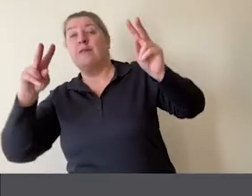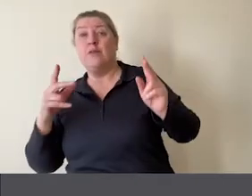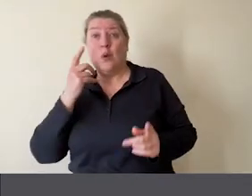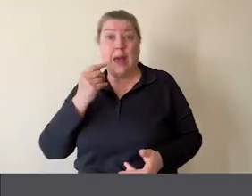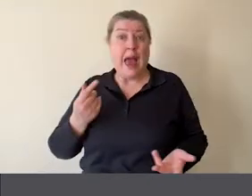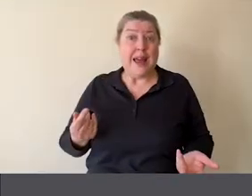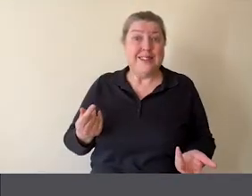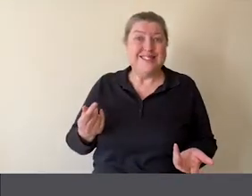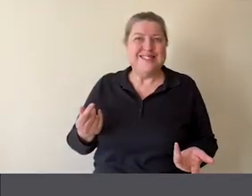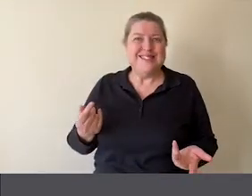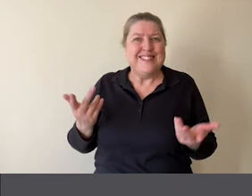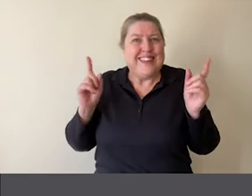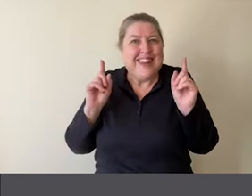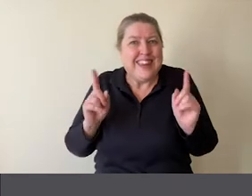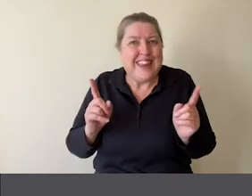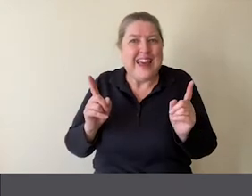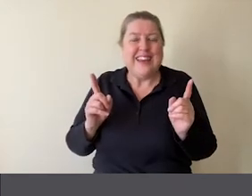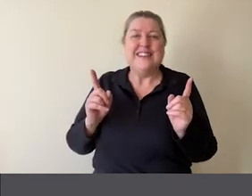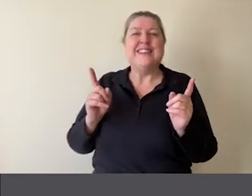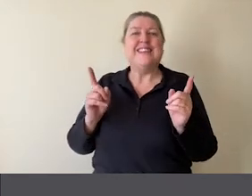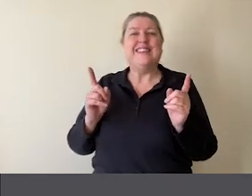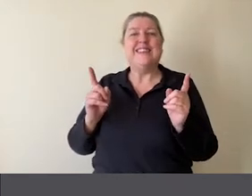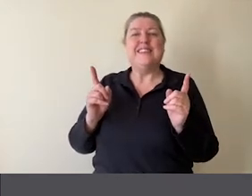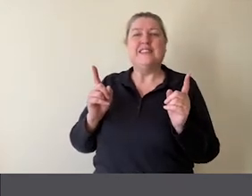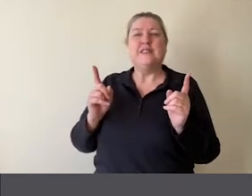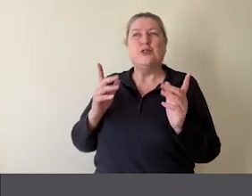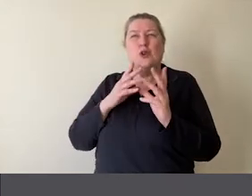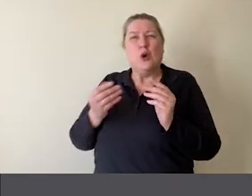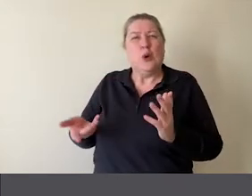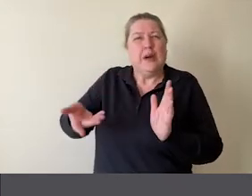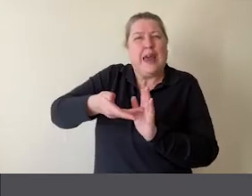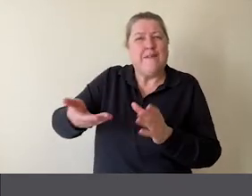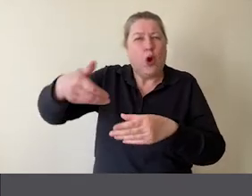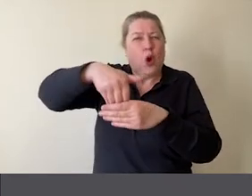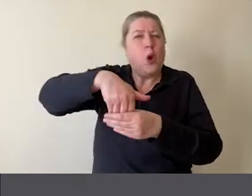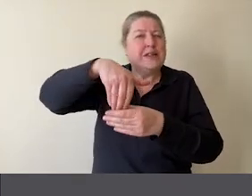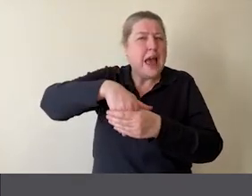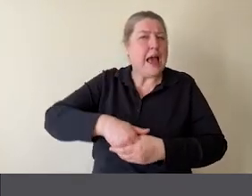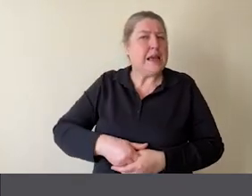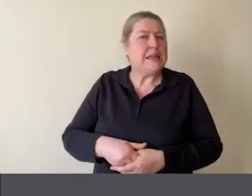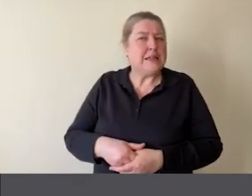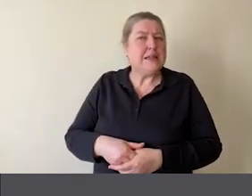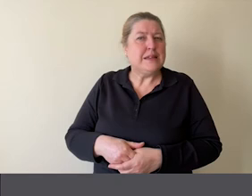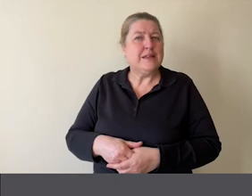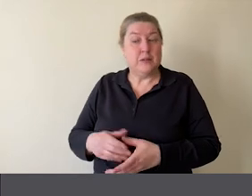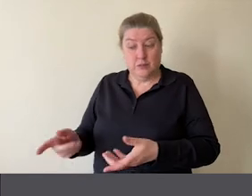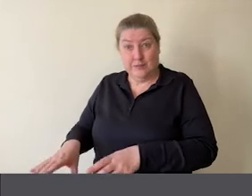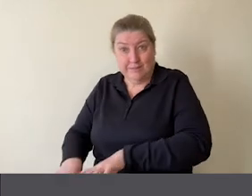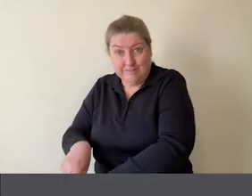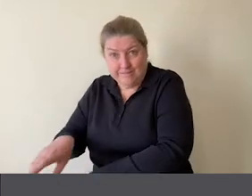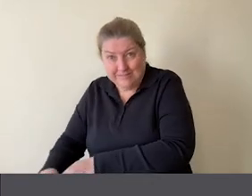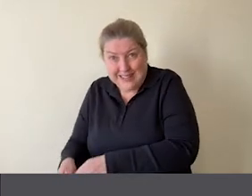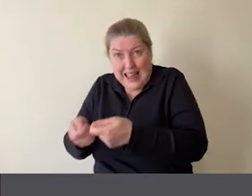and then what we do to contextualise the object you've just been looking at, is get out